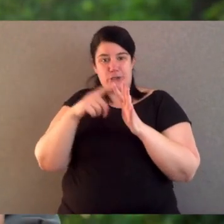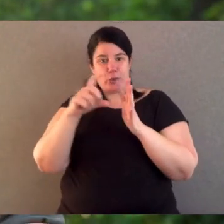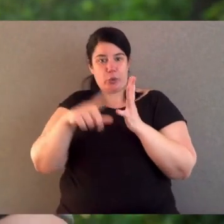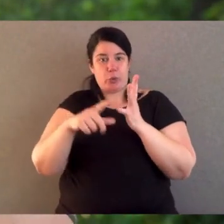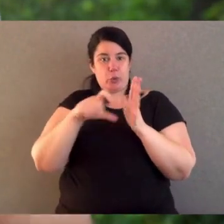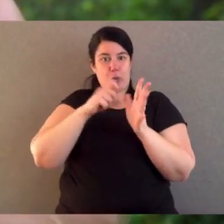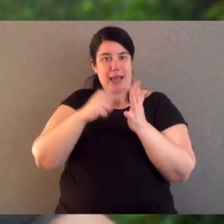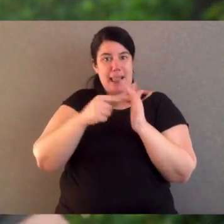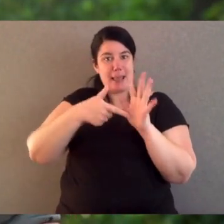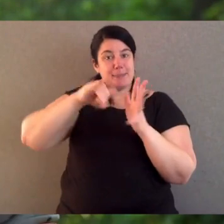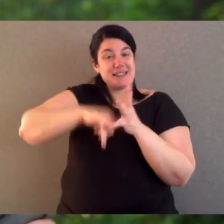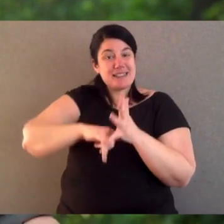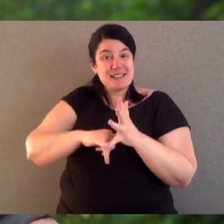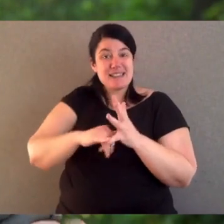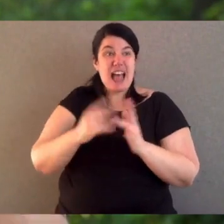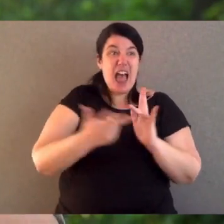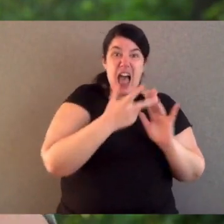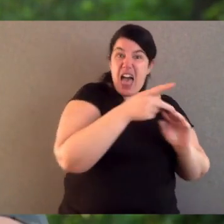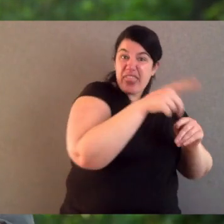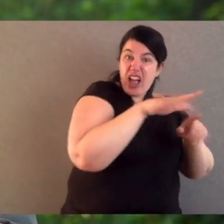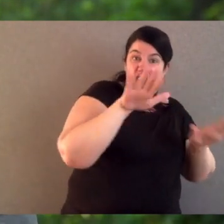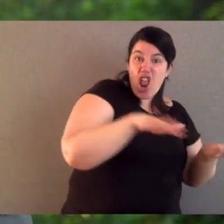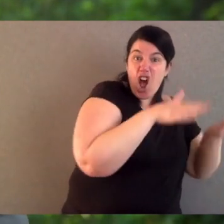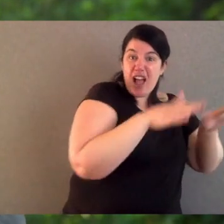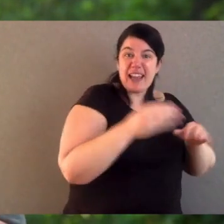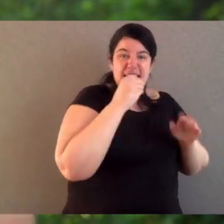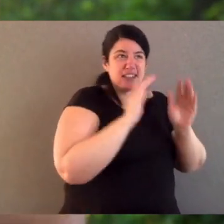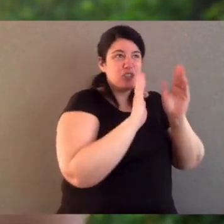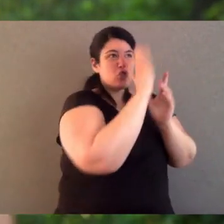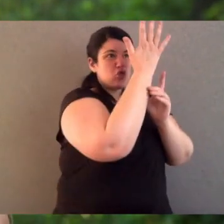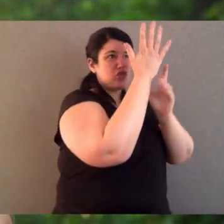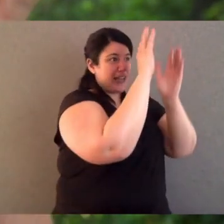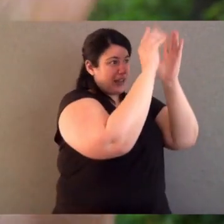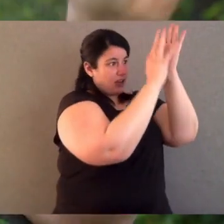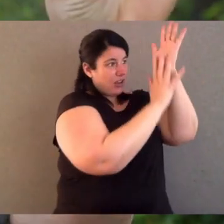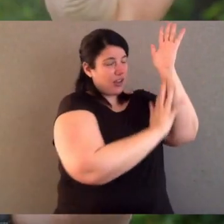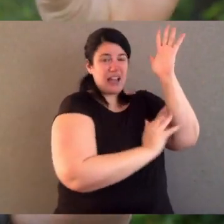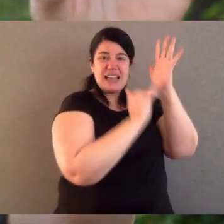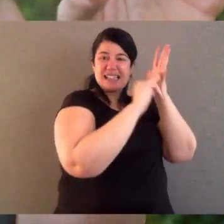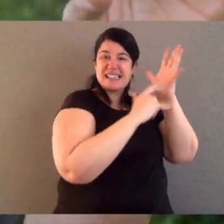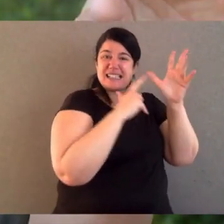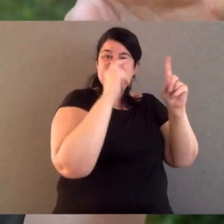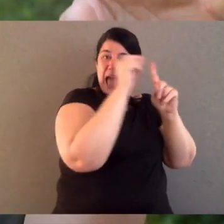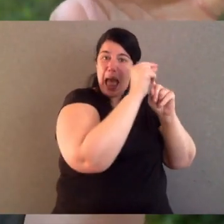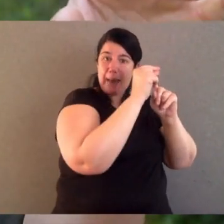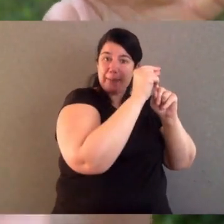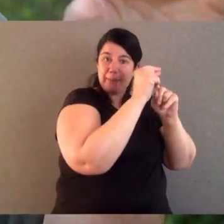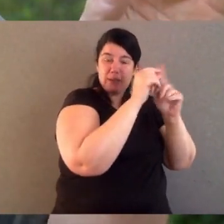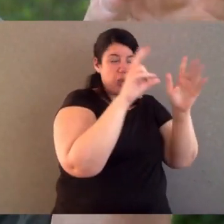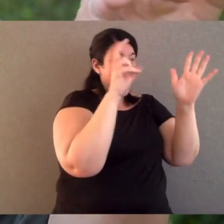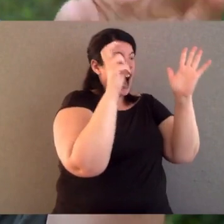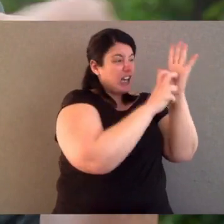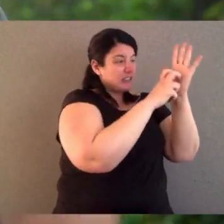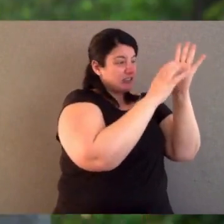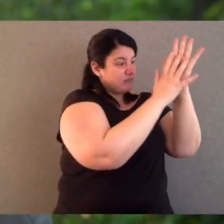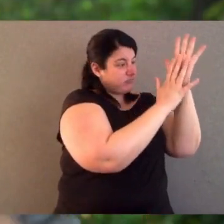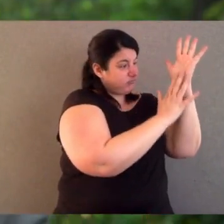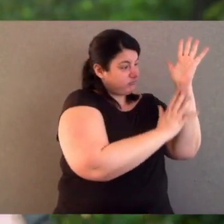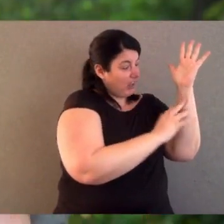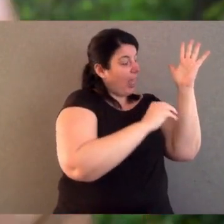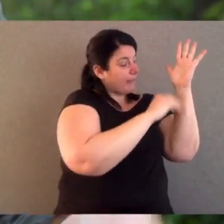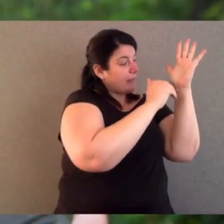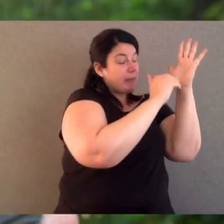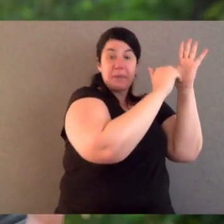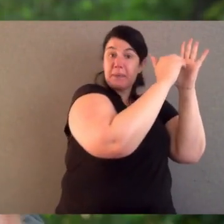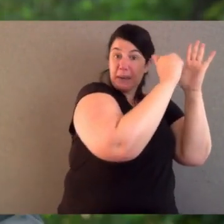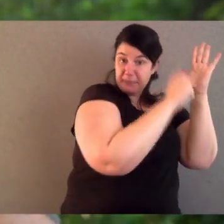gliders eat tree sap. They've got incredibly strong teeth and they bite into the tree, and the tree bleeds with its sap. And that's what